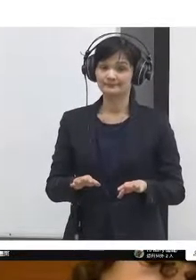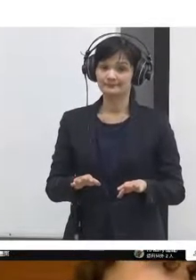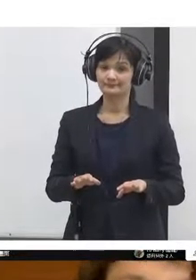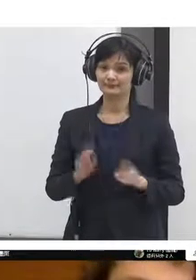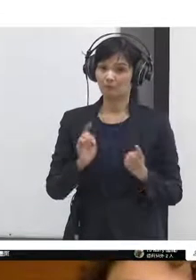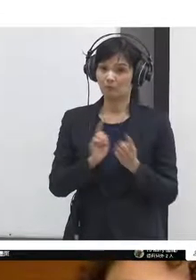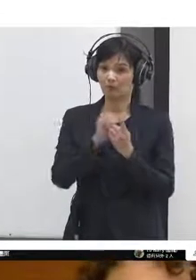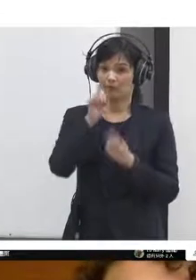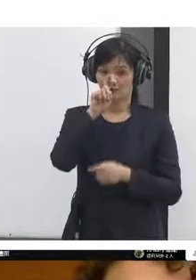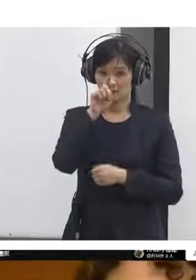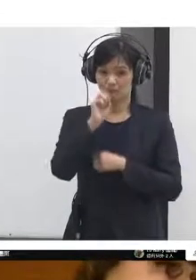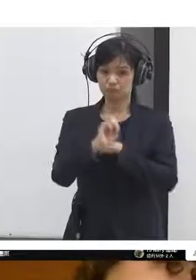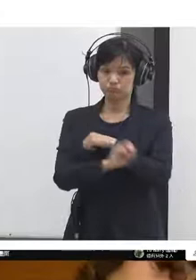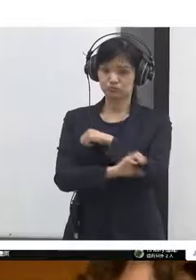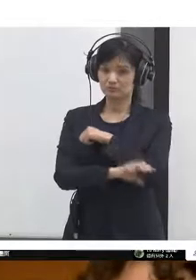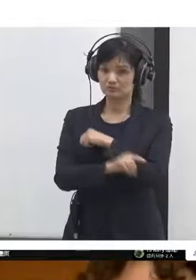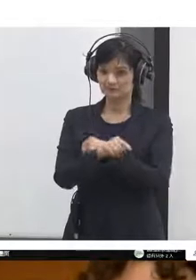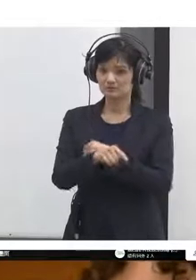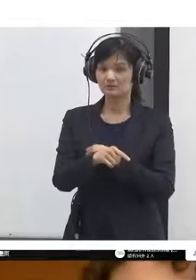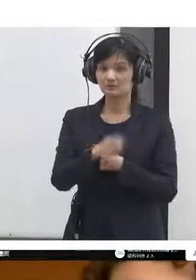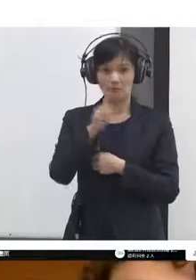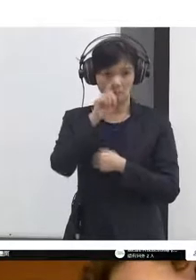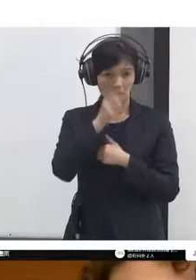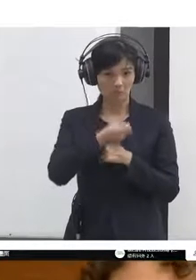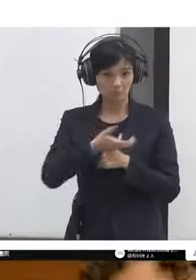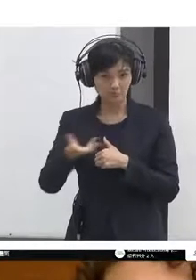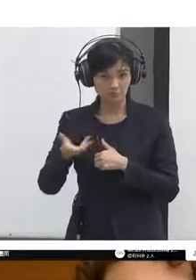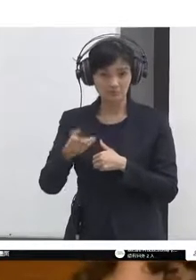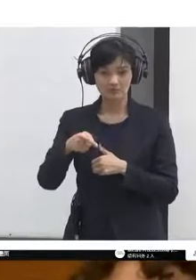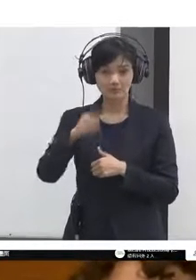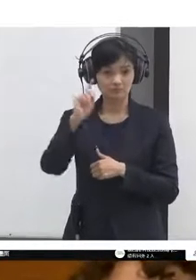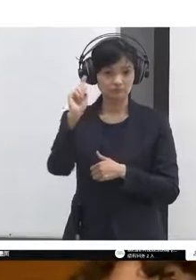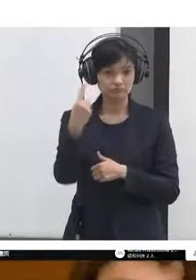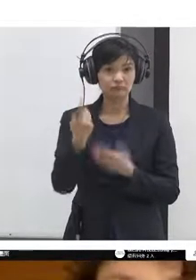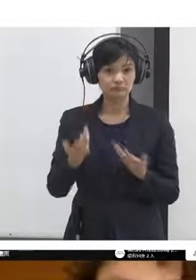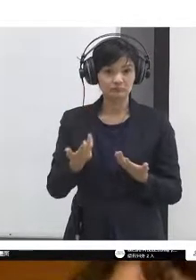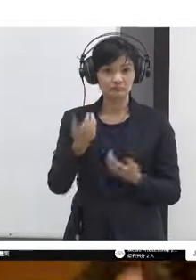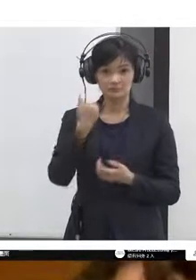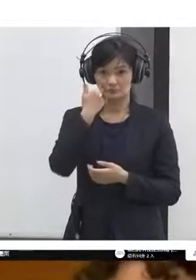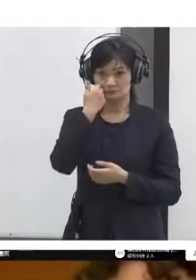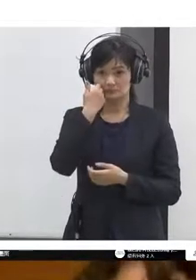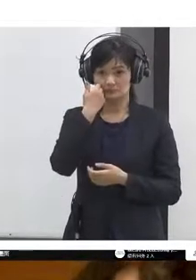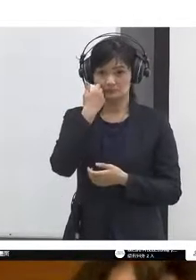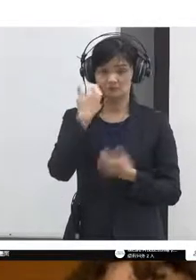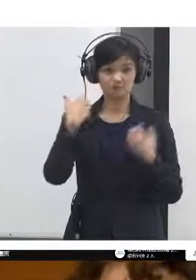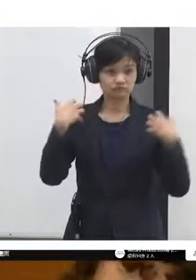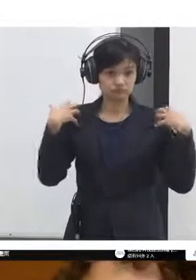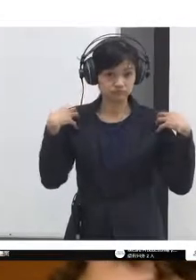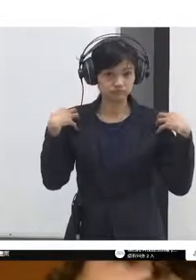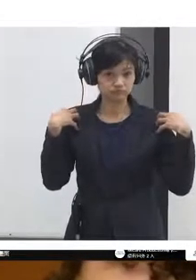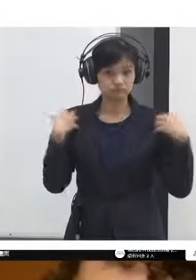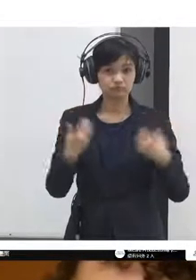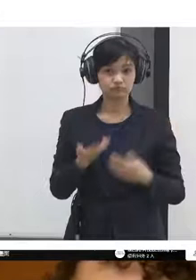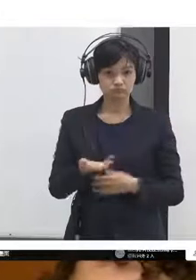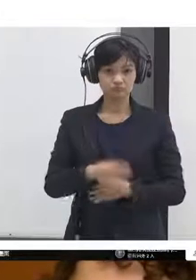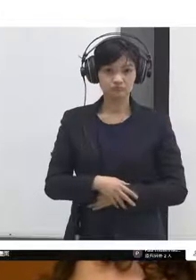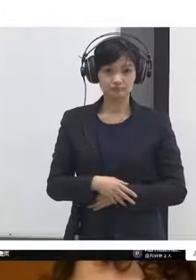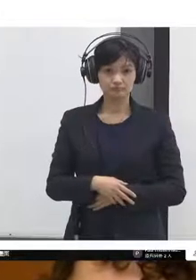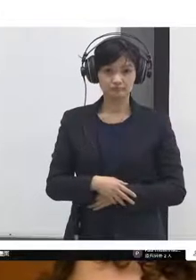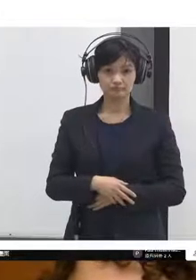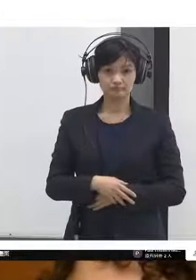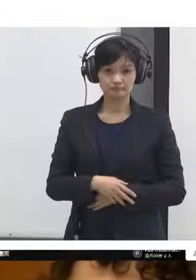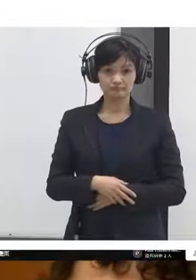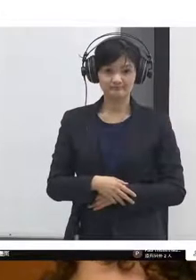ground and who was getting sick next door right on the fence line of those